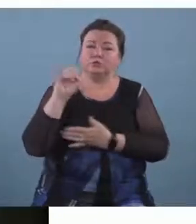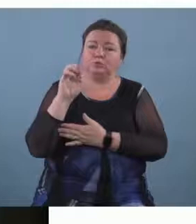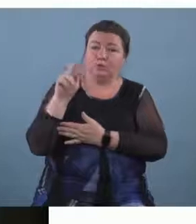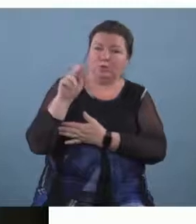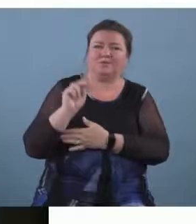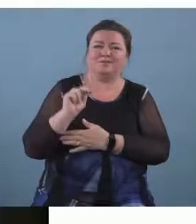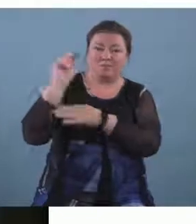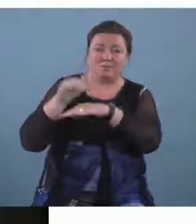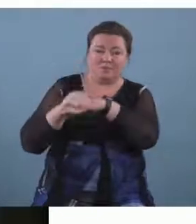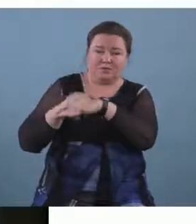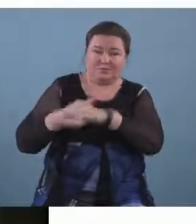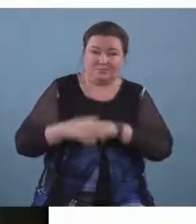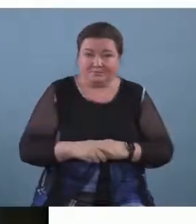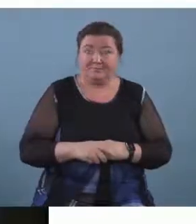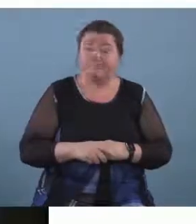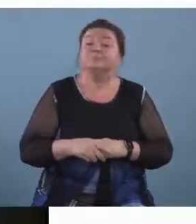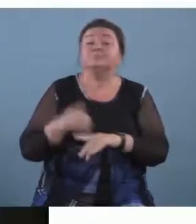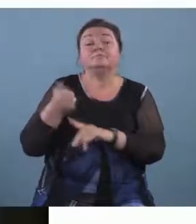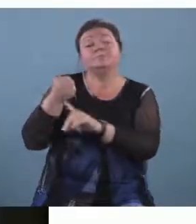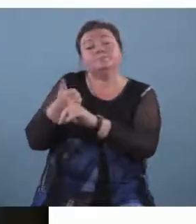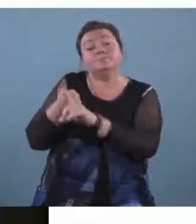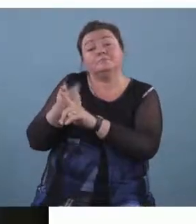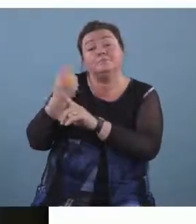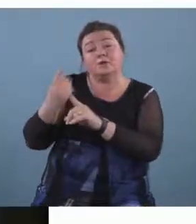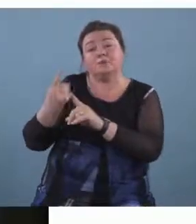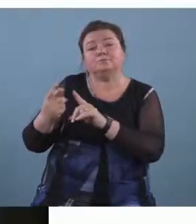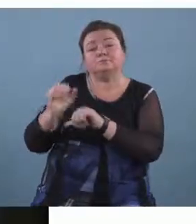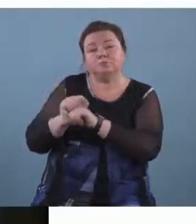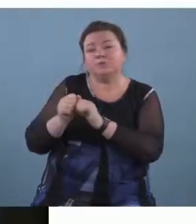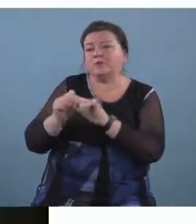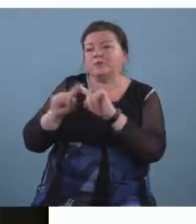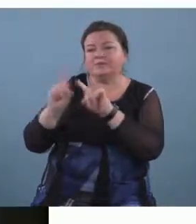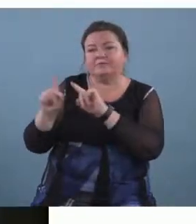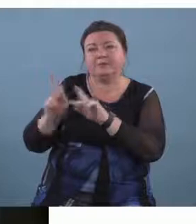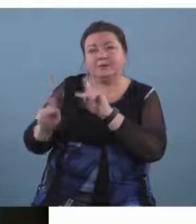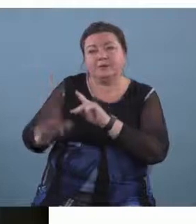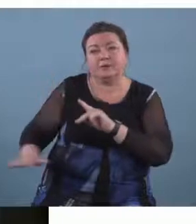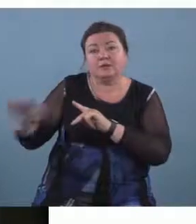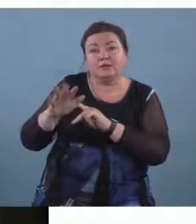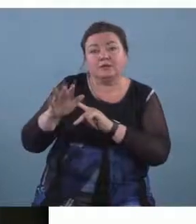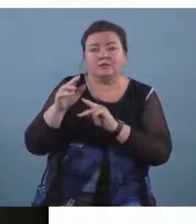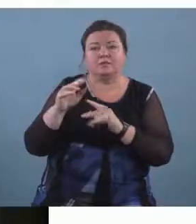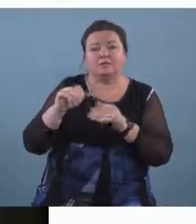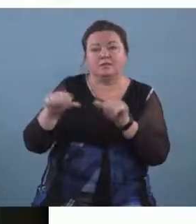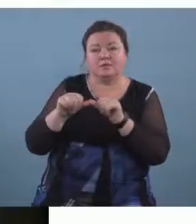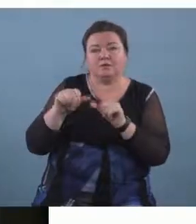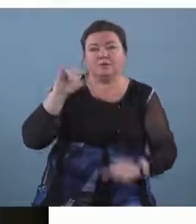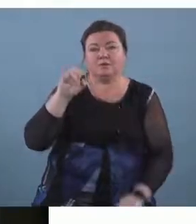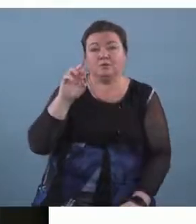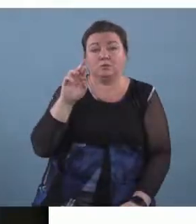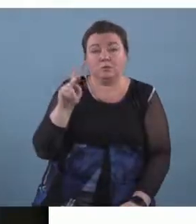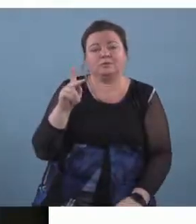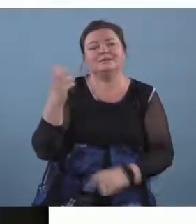and um we are working with um young people in the city of york on a saturday afternoon